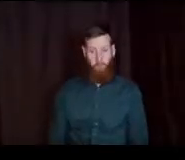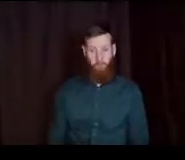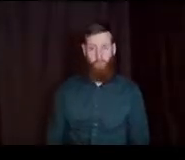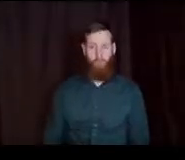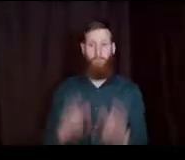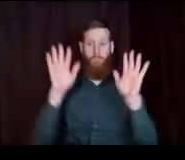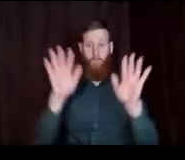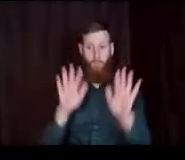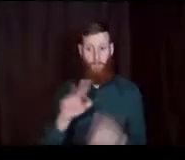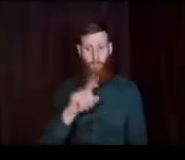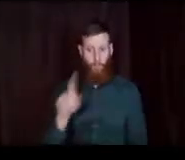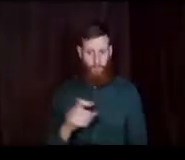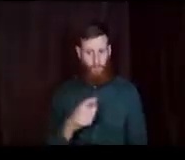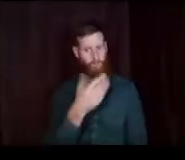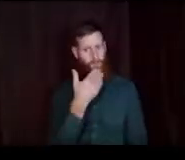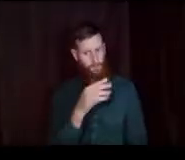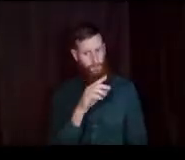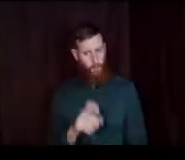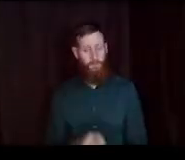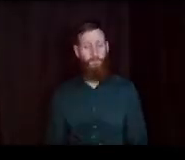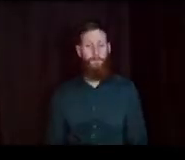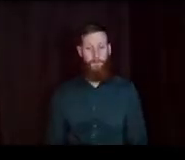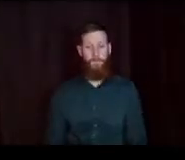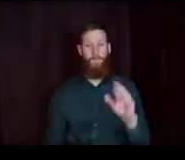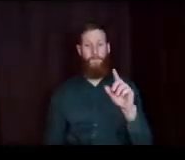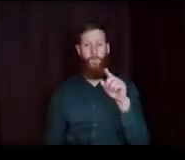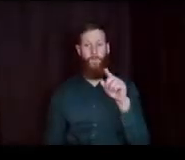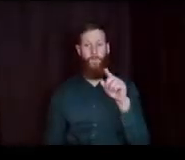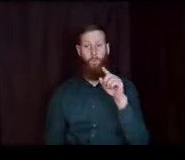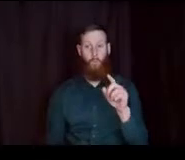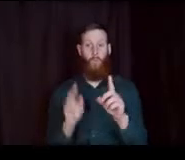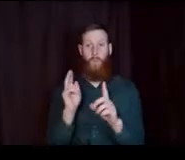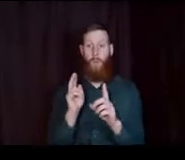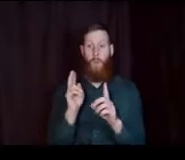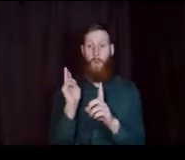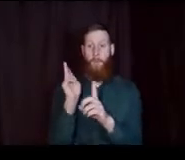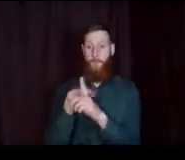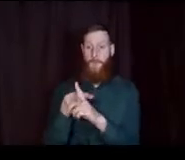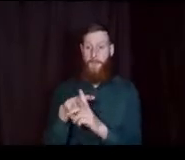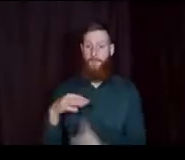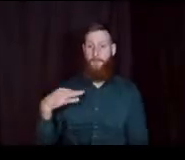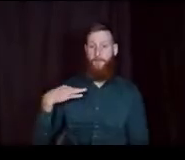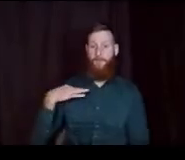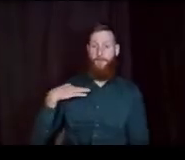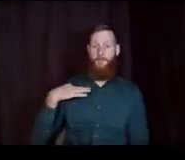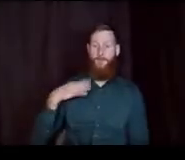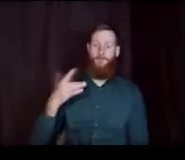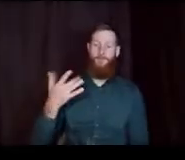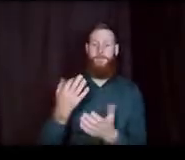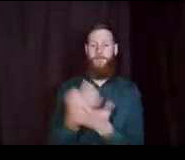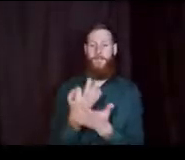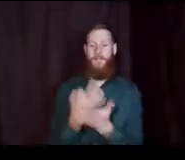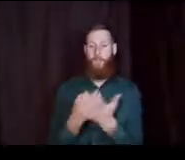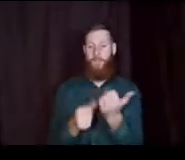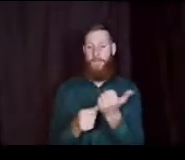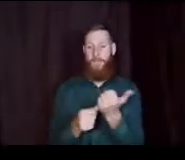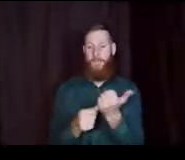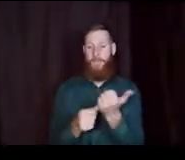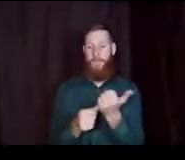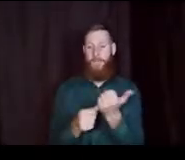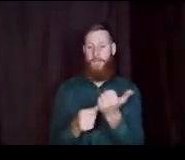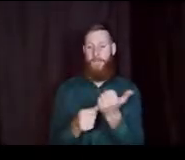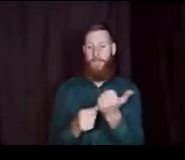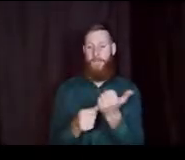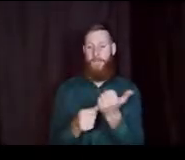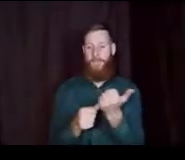You guys have good ones. OK, so when you're applying for financial aid. You will either be considered dependent or independent